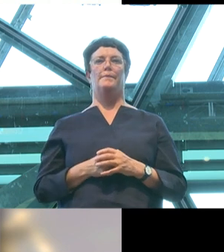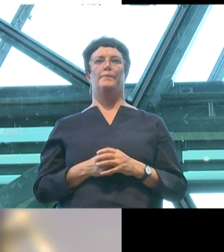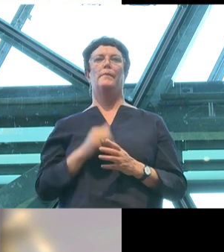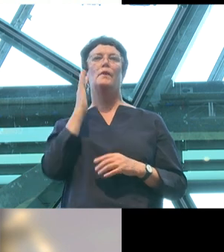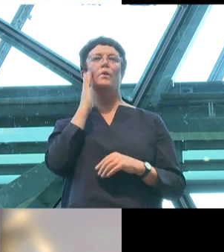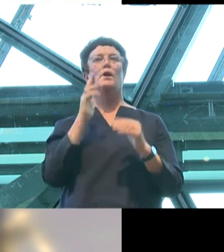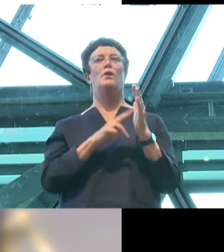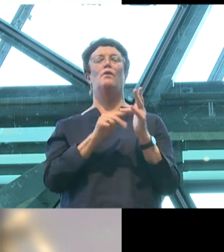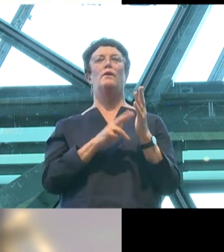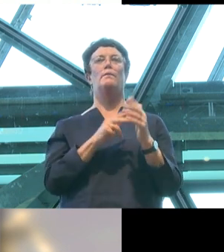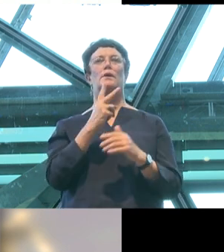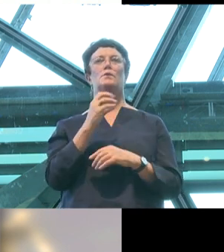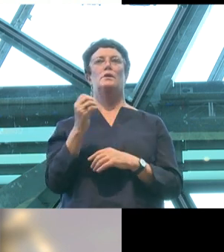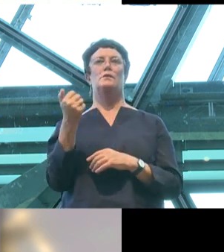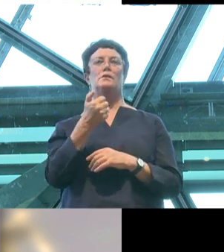2016.